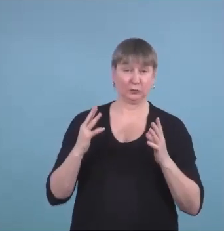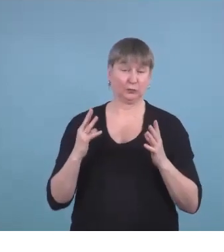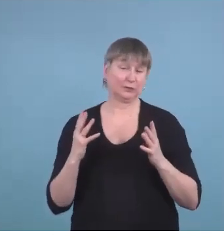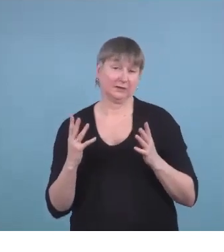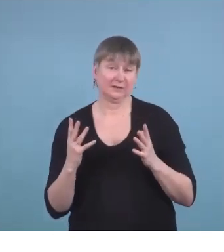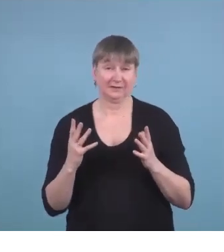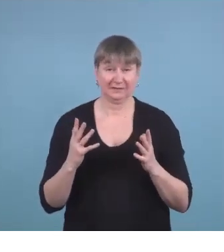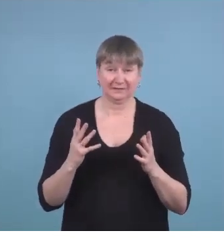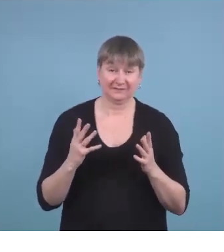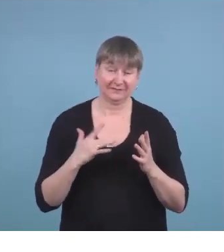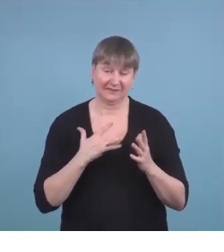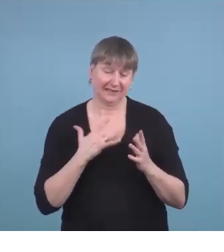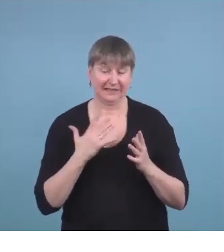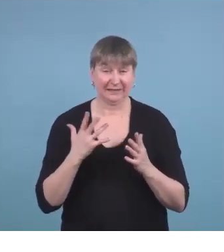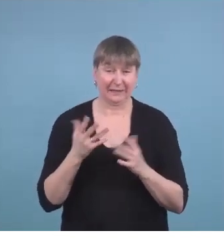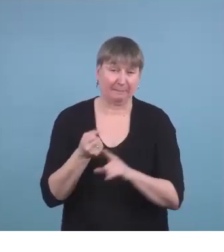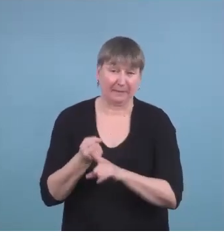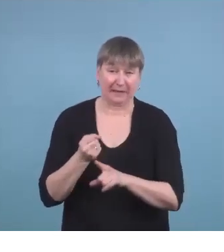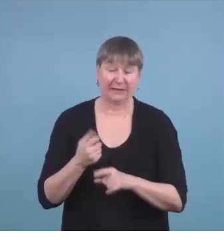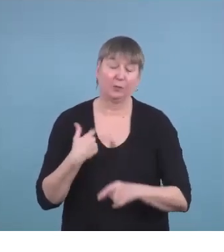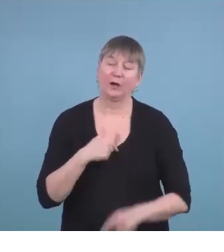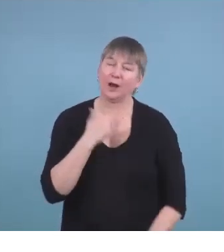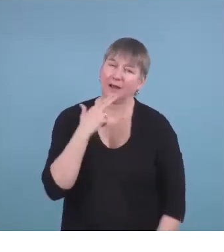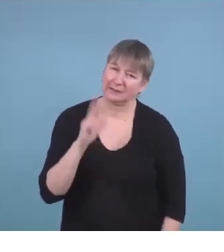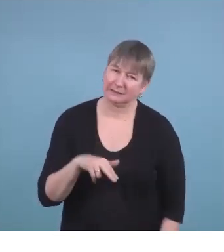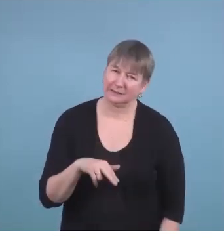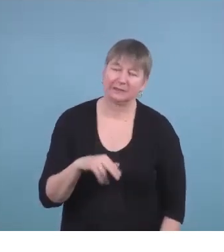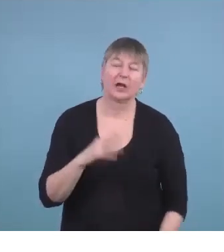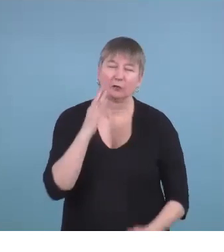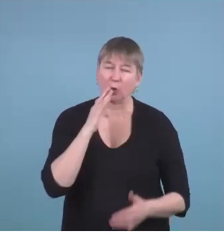I know that that's not always the case. Next slide.